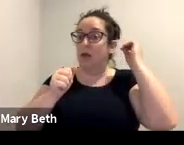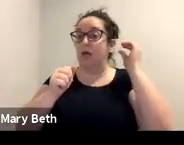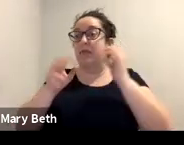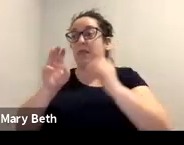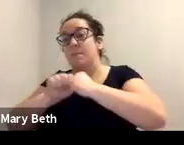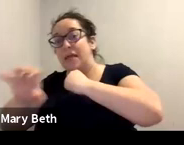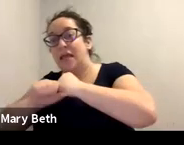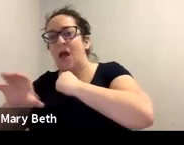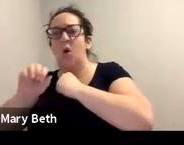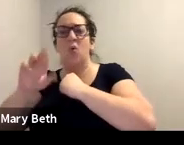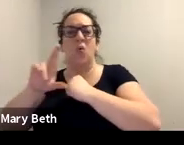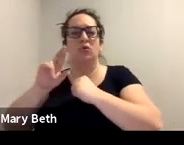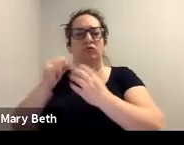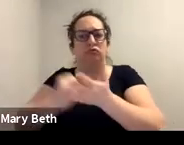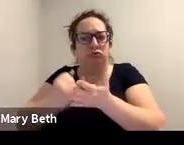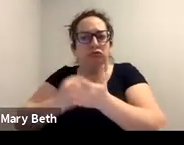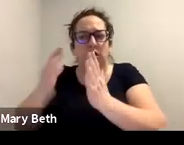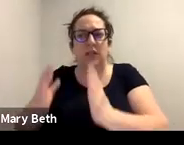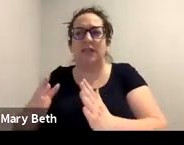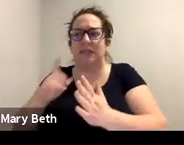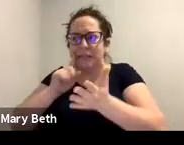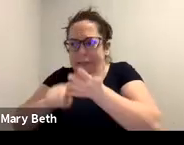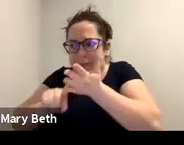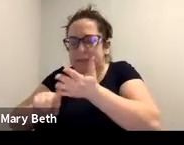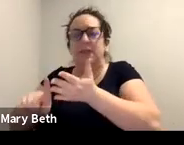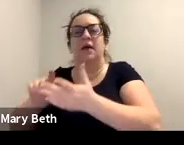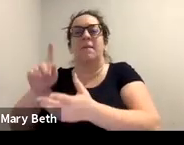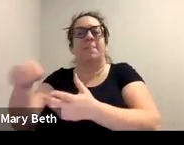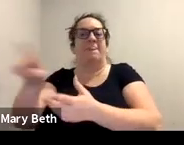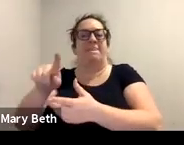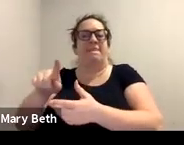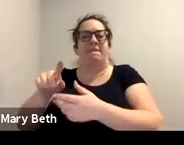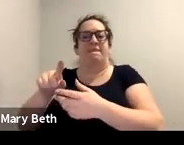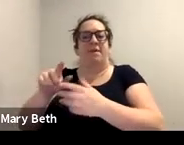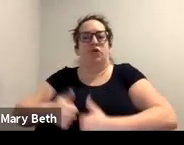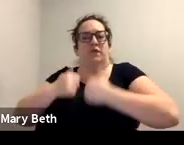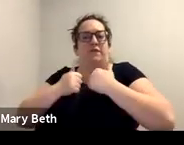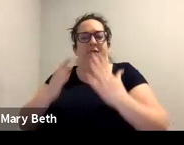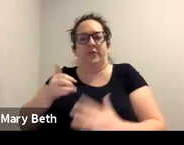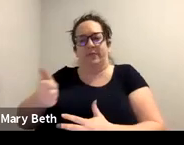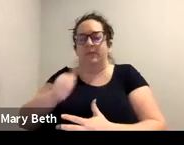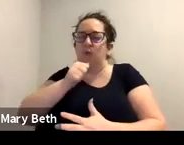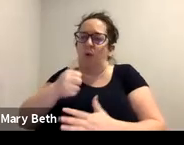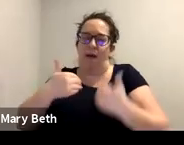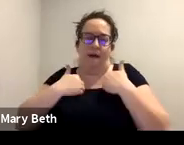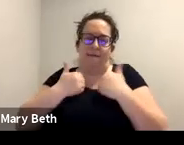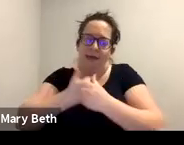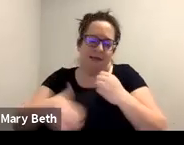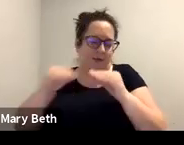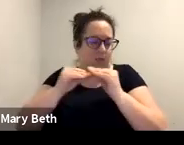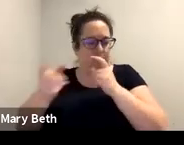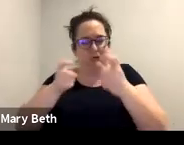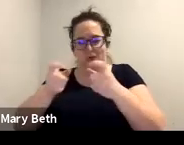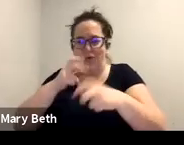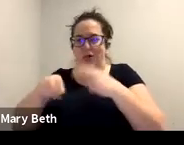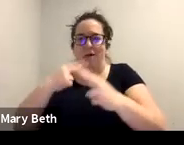also like to work with survivors on figuring out how do they want to engage with the media? What are they comfortable